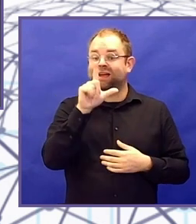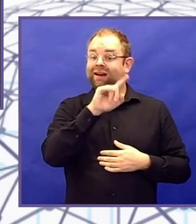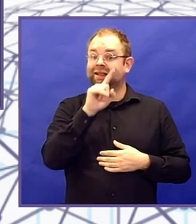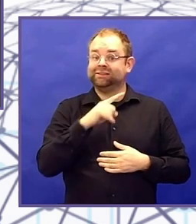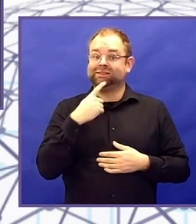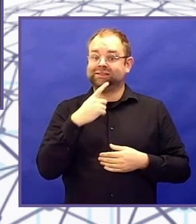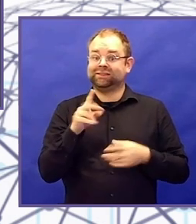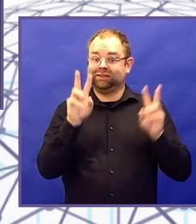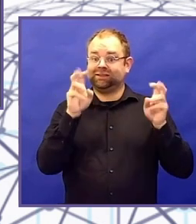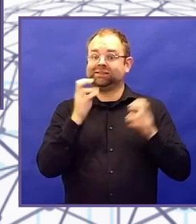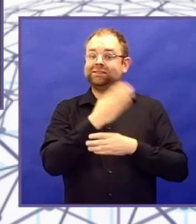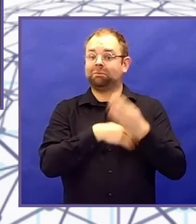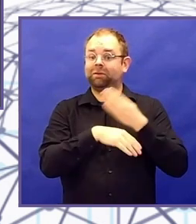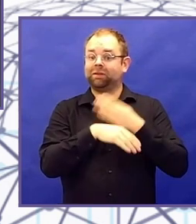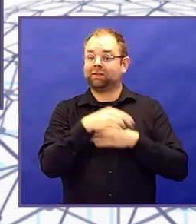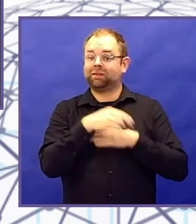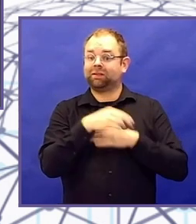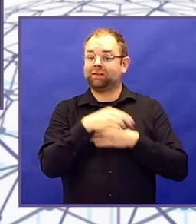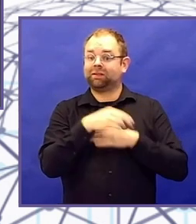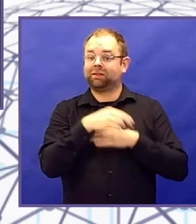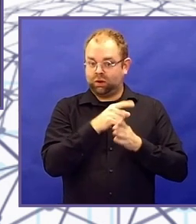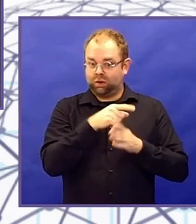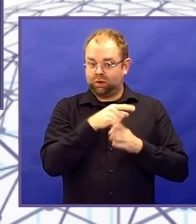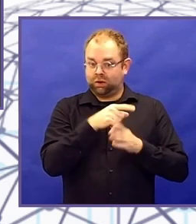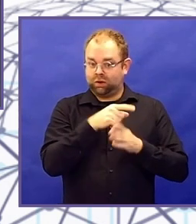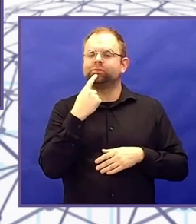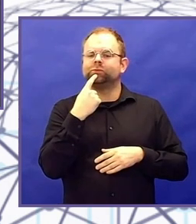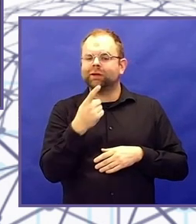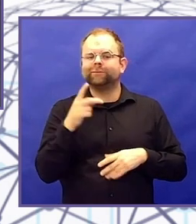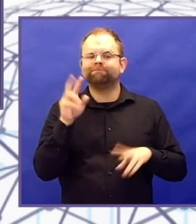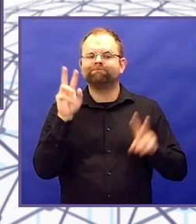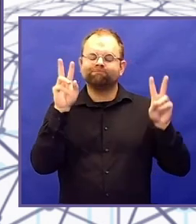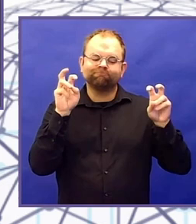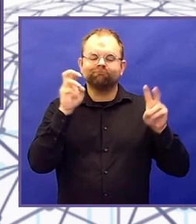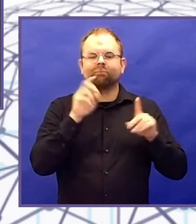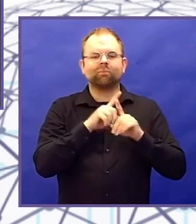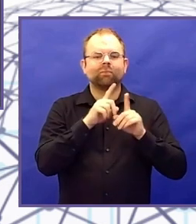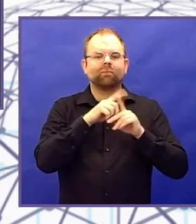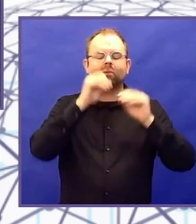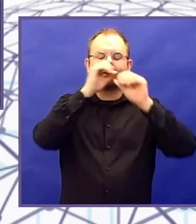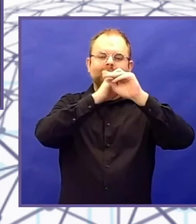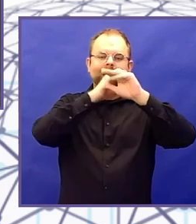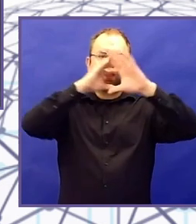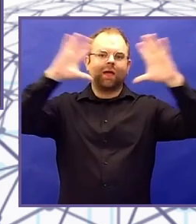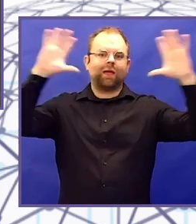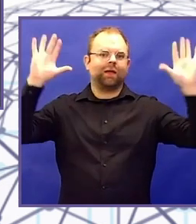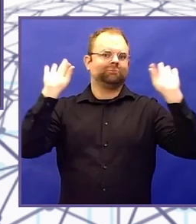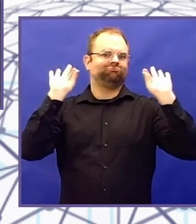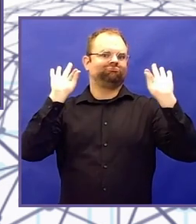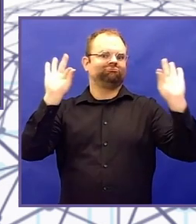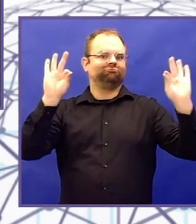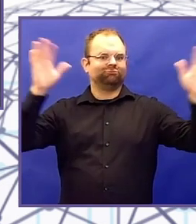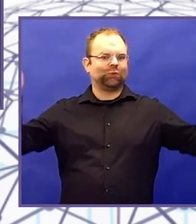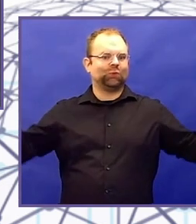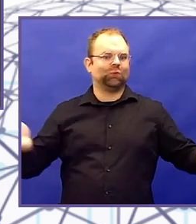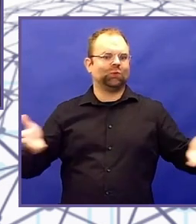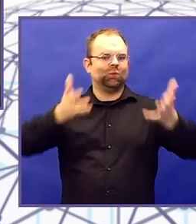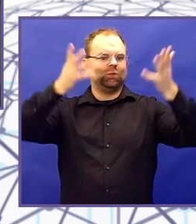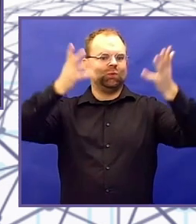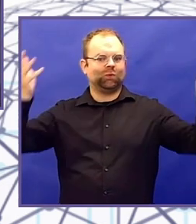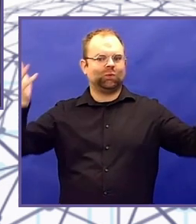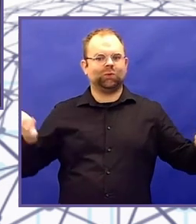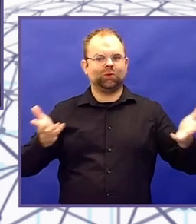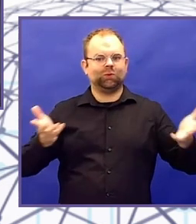solution to the design problem. So, we're going to talk a bit about why this is harmful, some case studies,